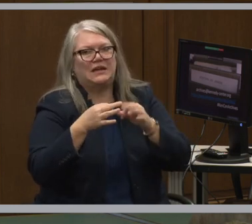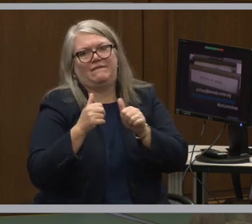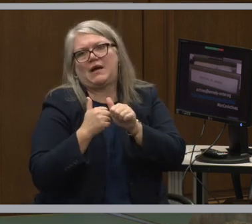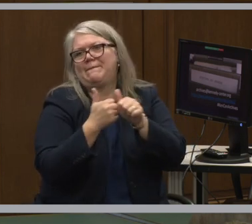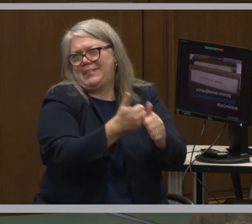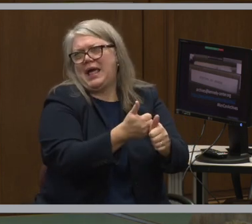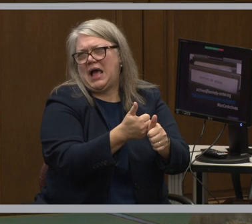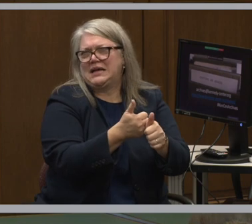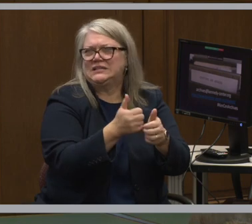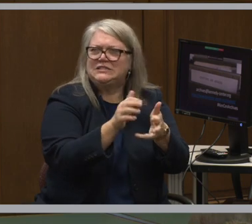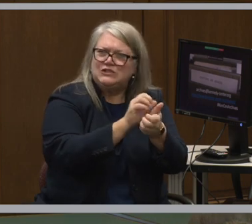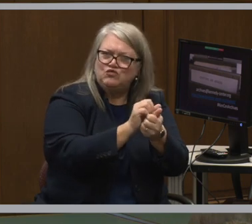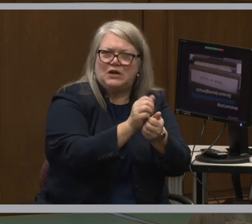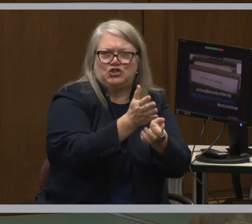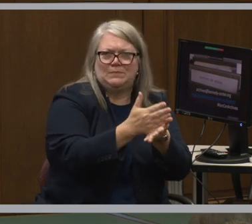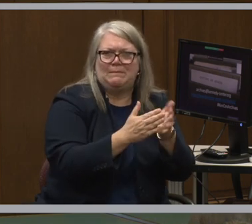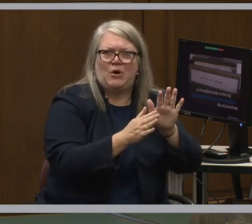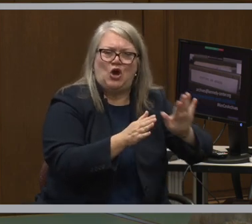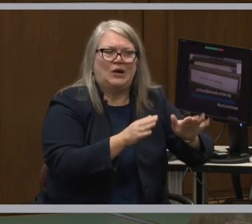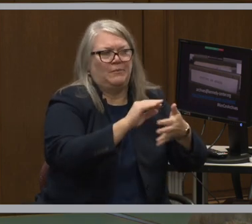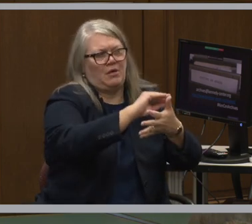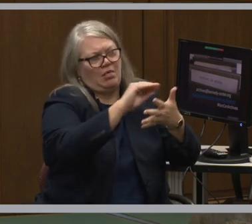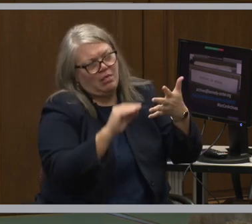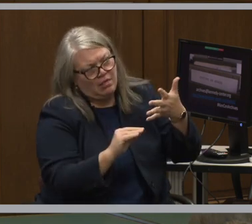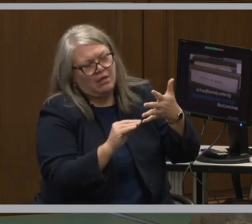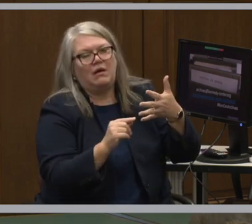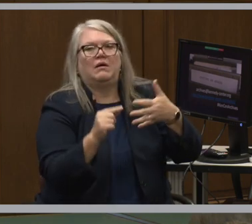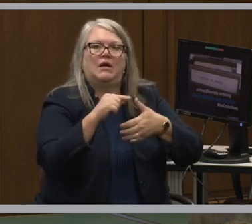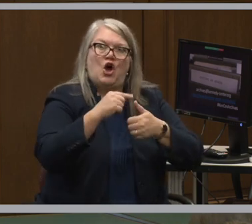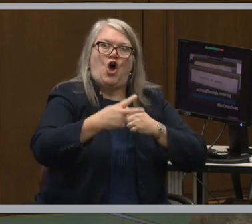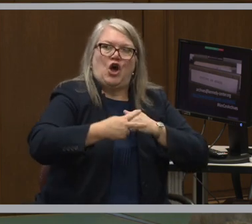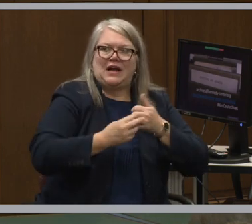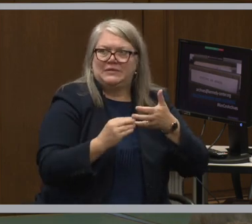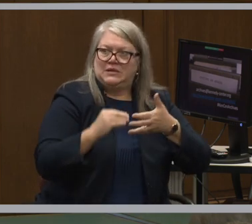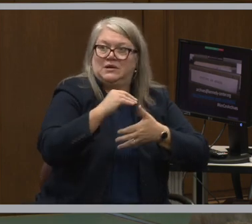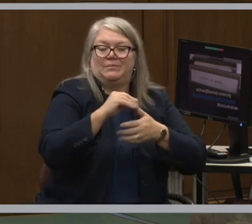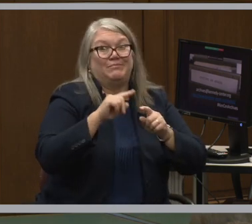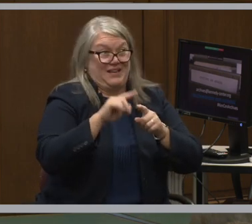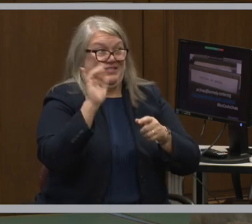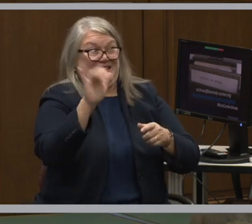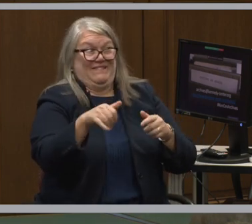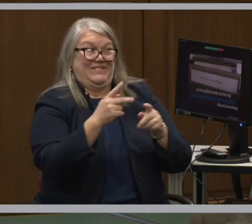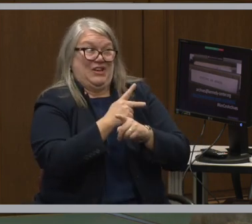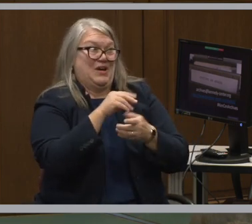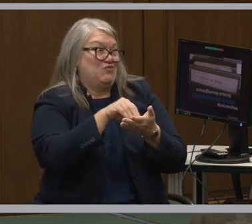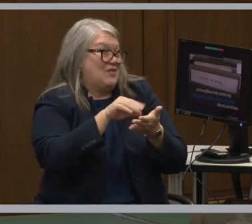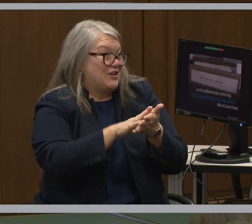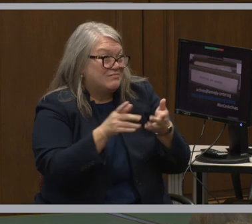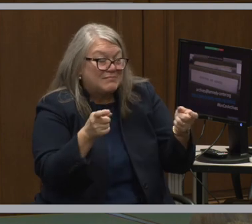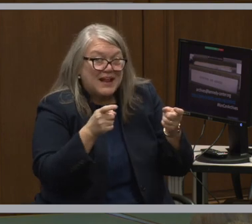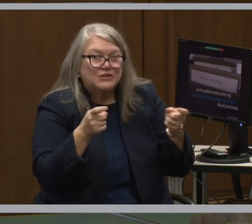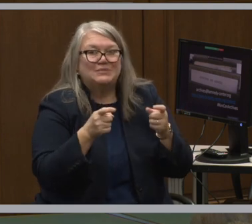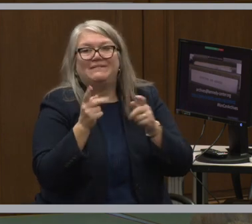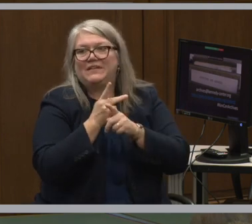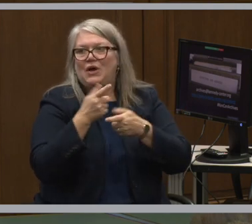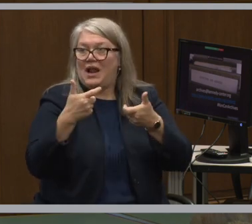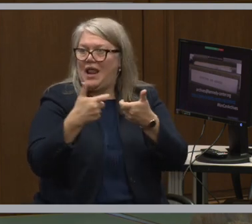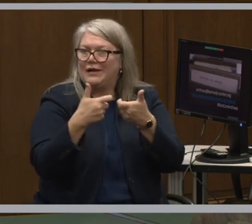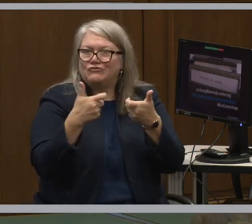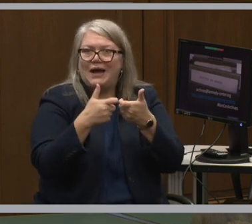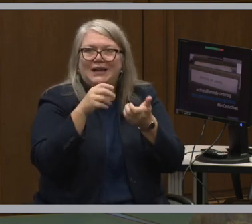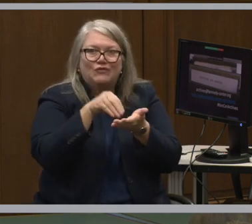destruction part. But that, figuring out records management, figuring out electronic